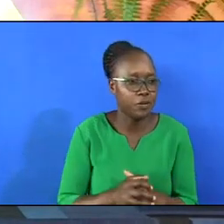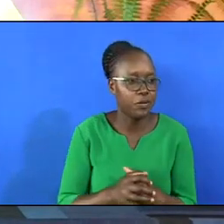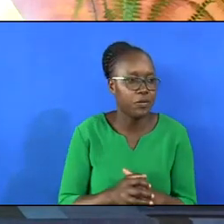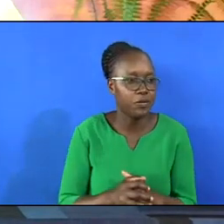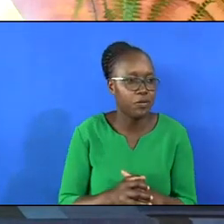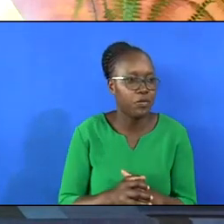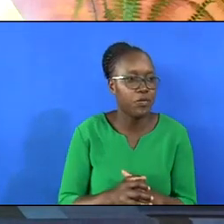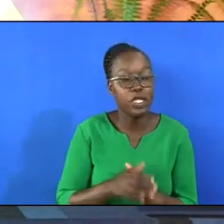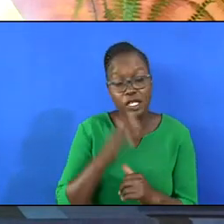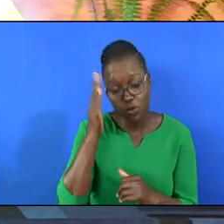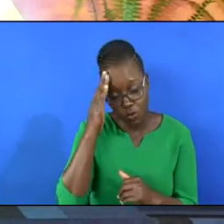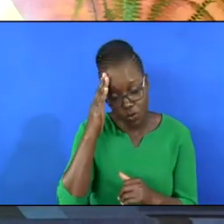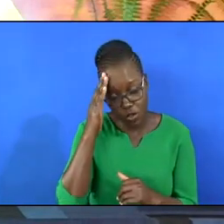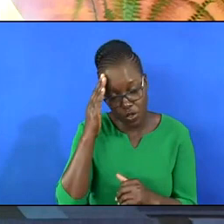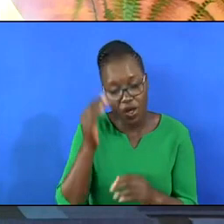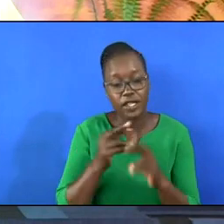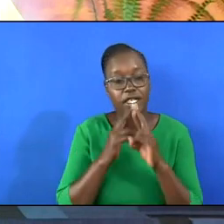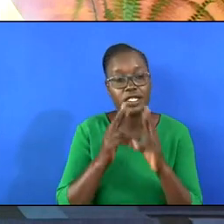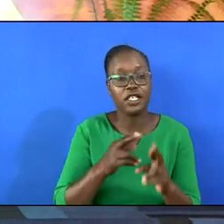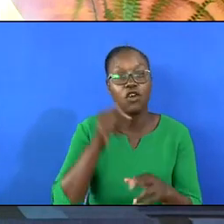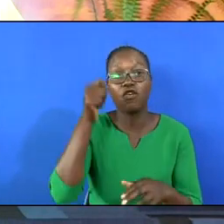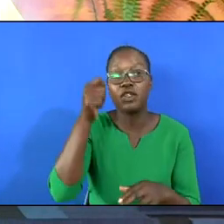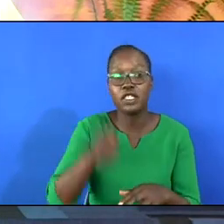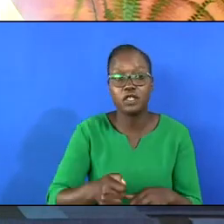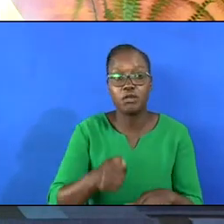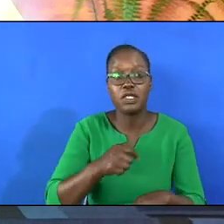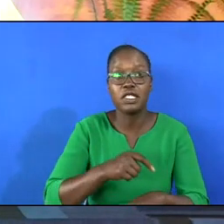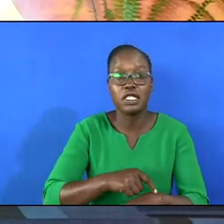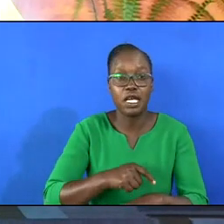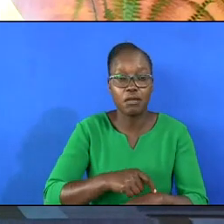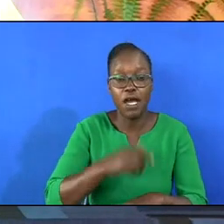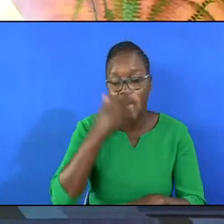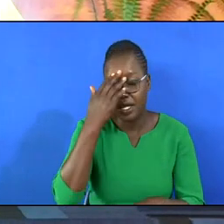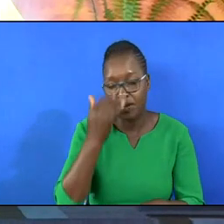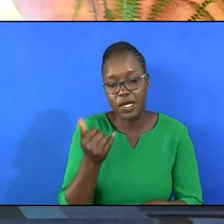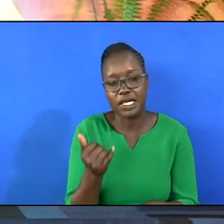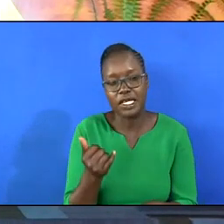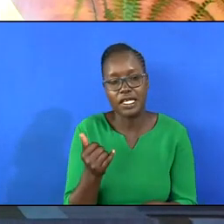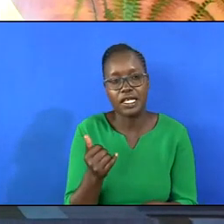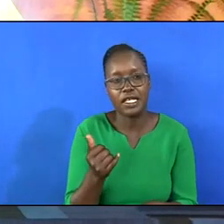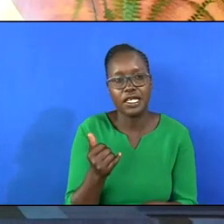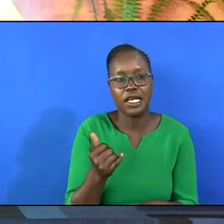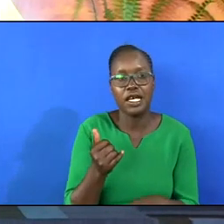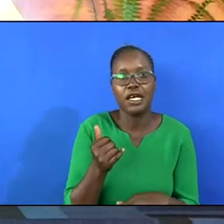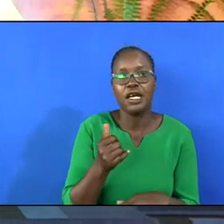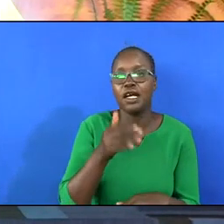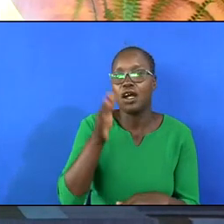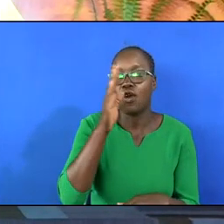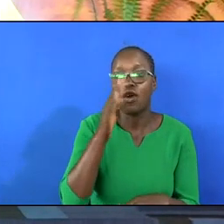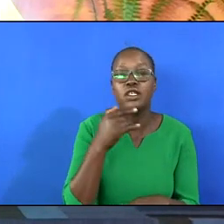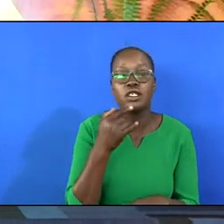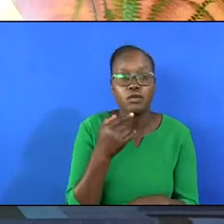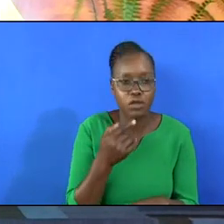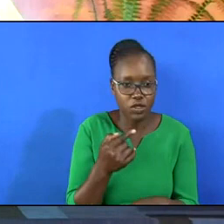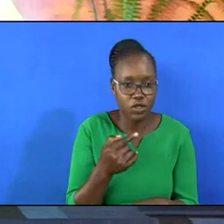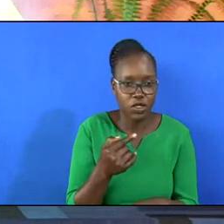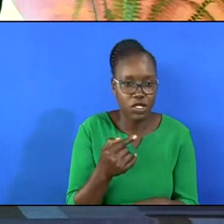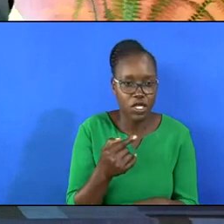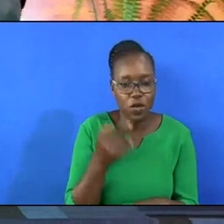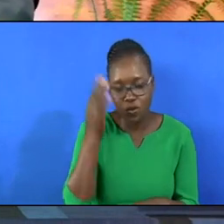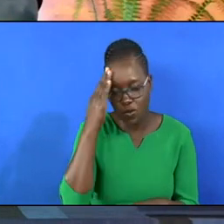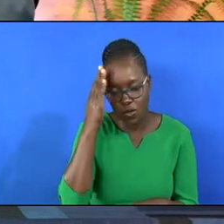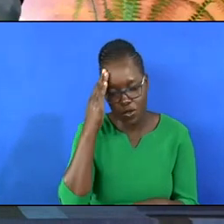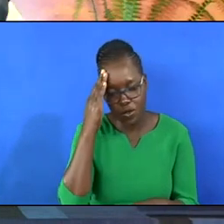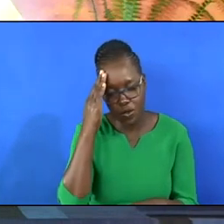So we know the outcome of the judgment. Why? Because God's nature does not change. We